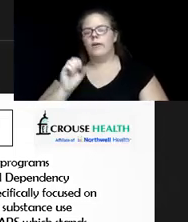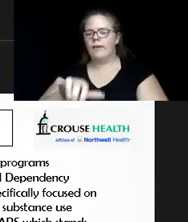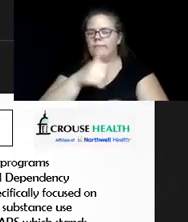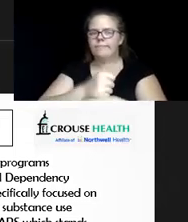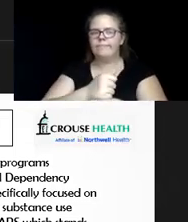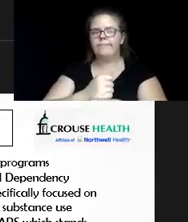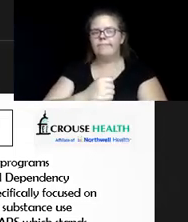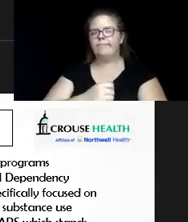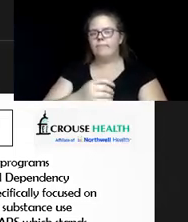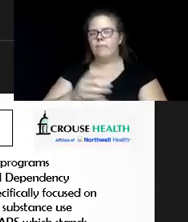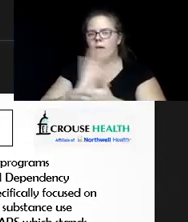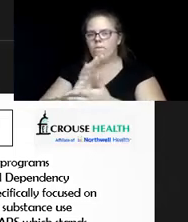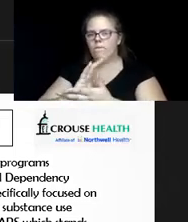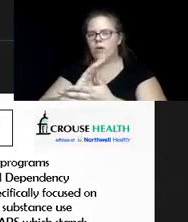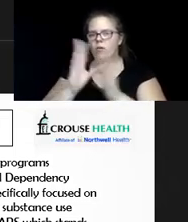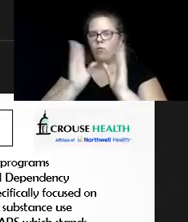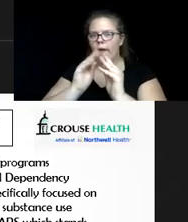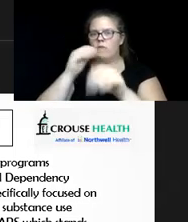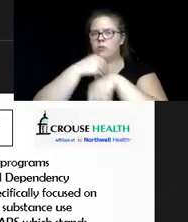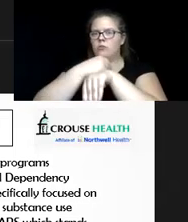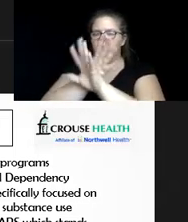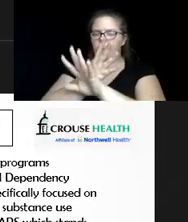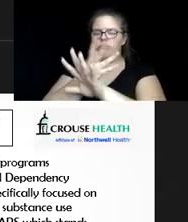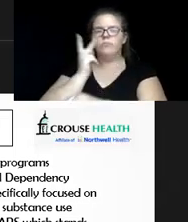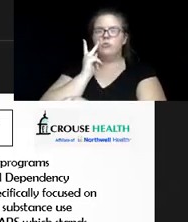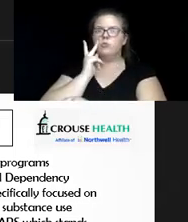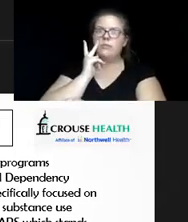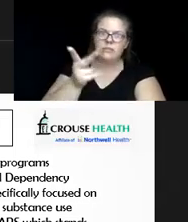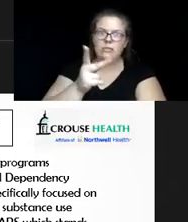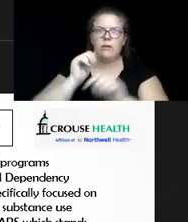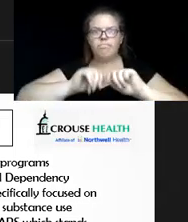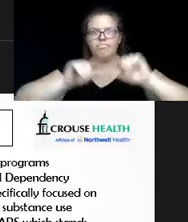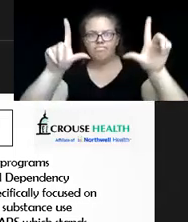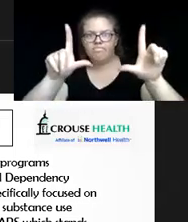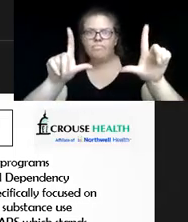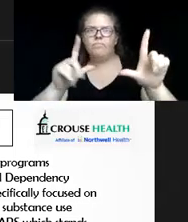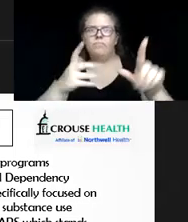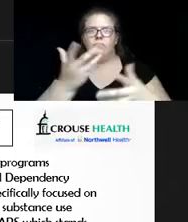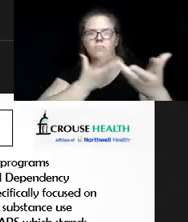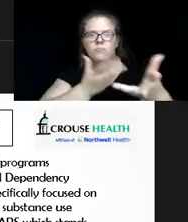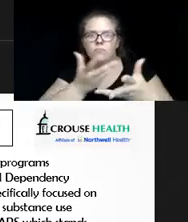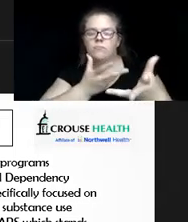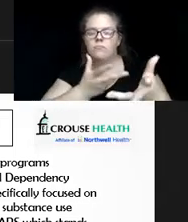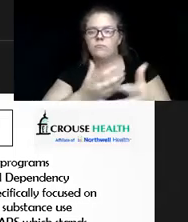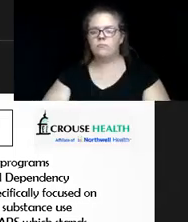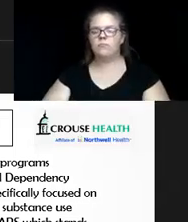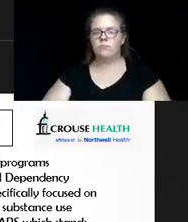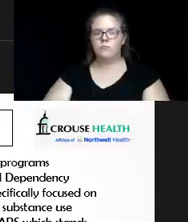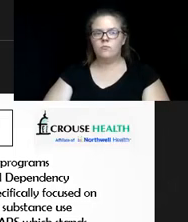the video conferencing to actually see them while we have an interaction with them. So